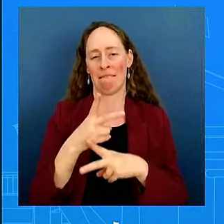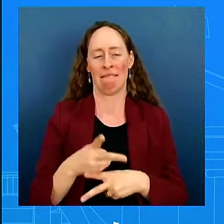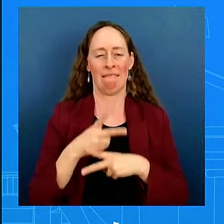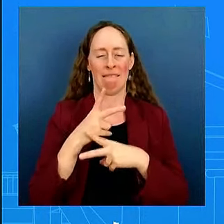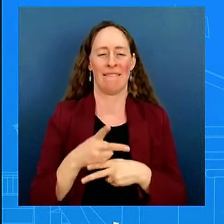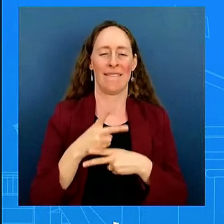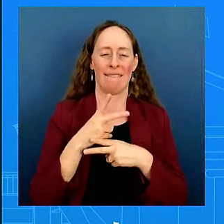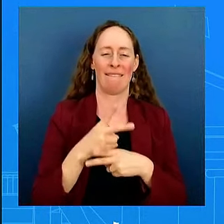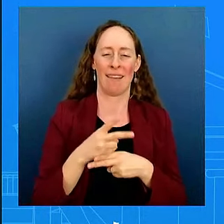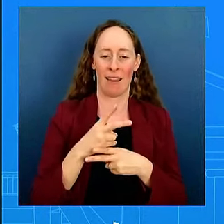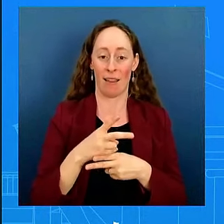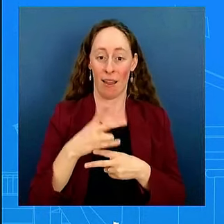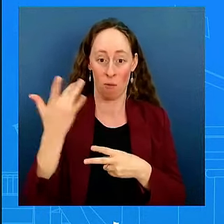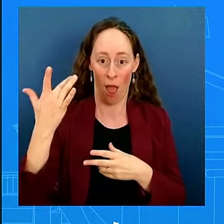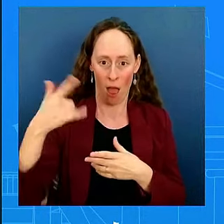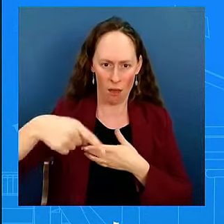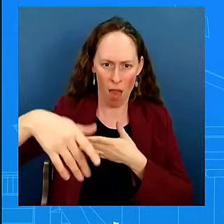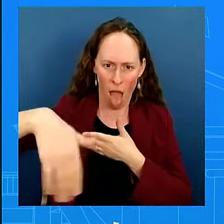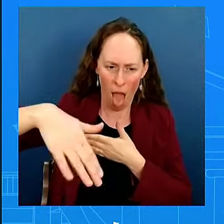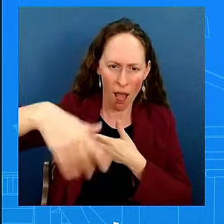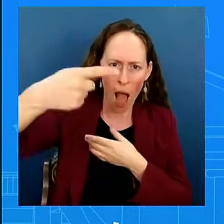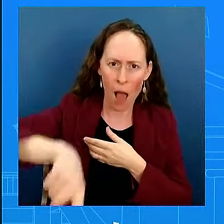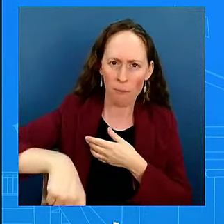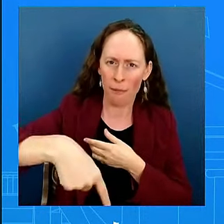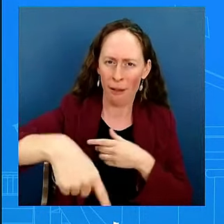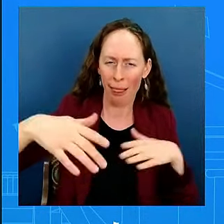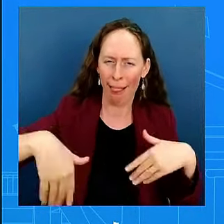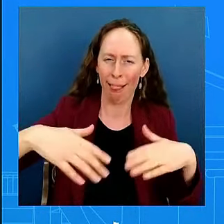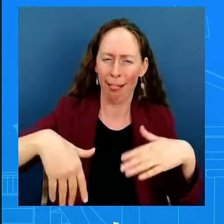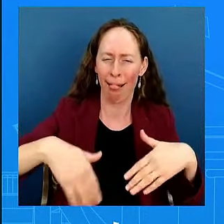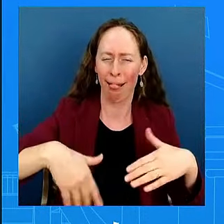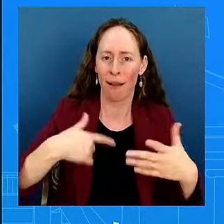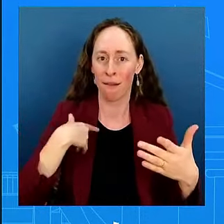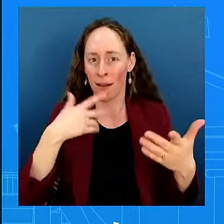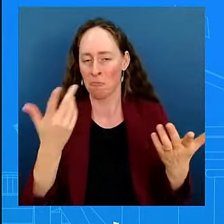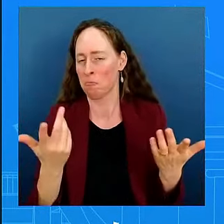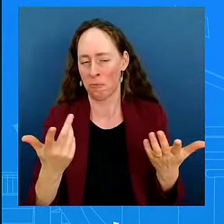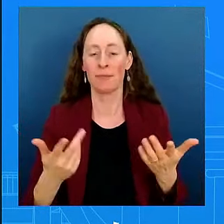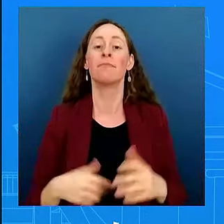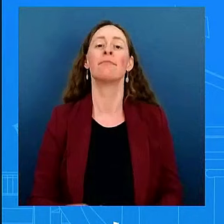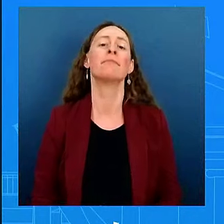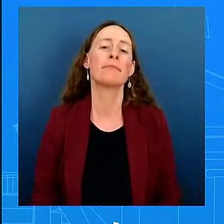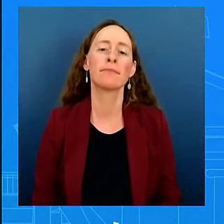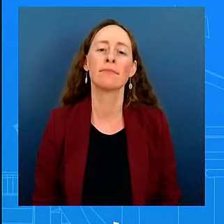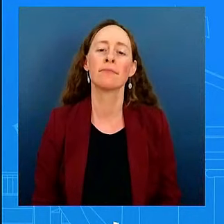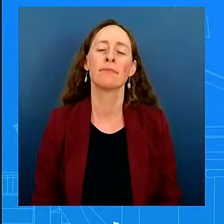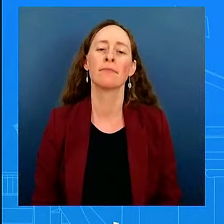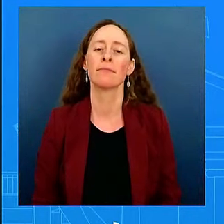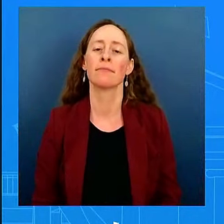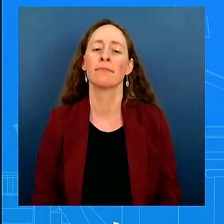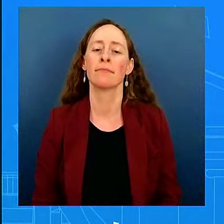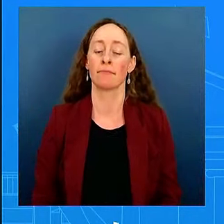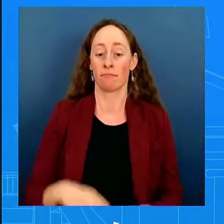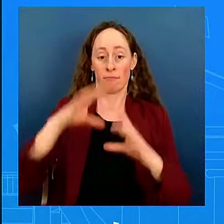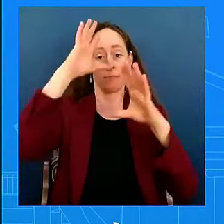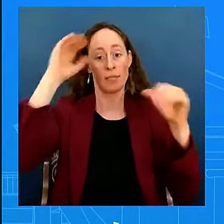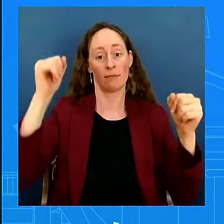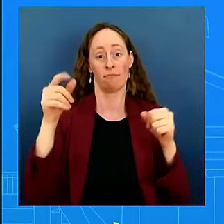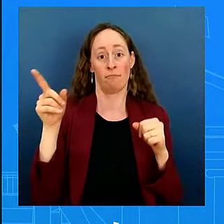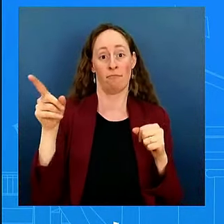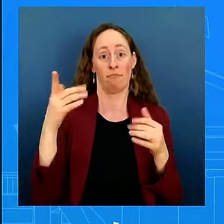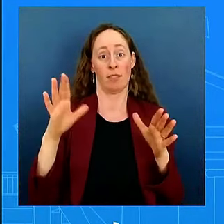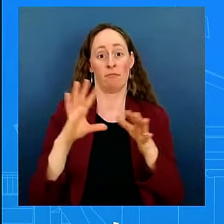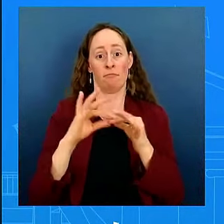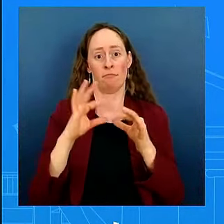think, and going back to the answer that the president gave, if you saw what happened on January 6th